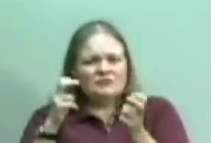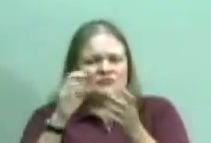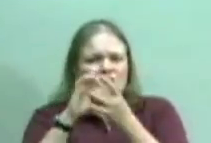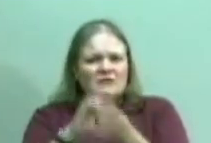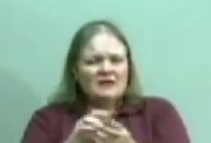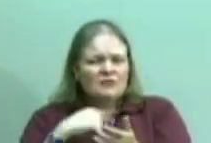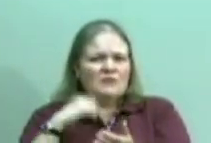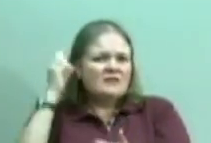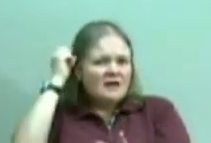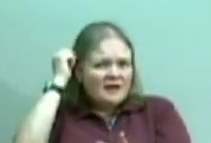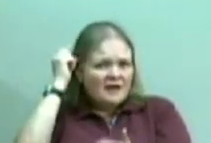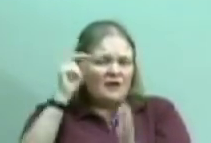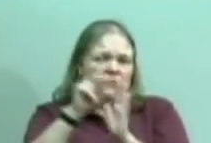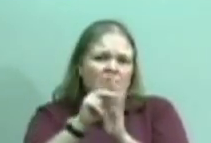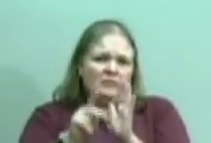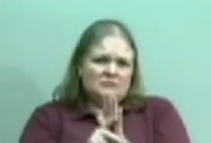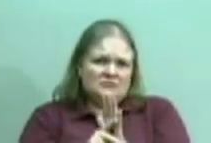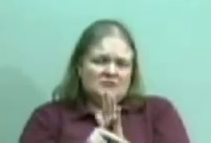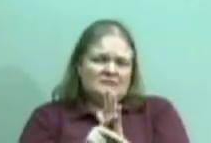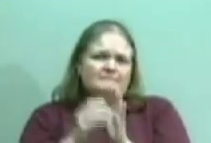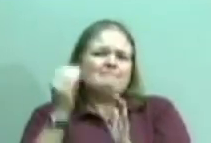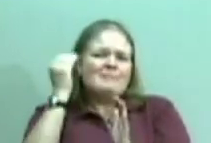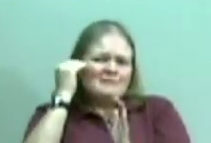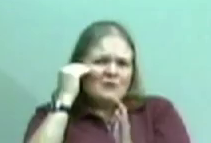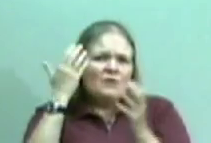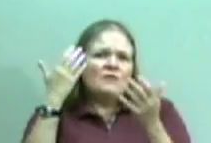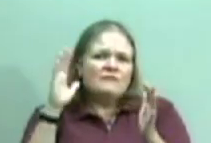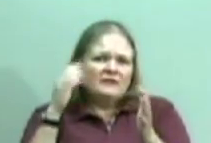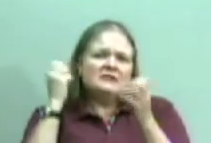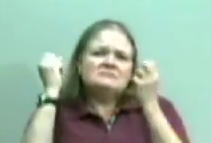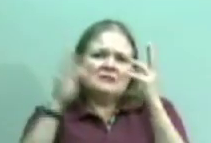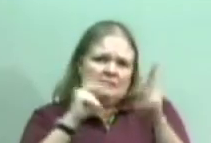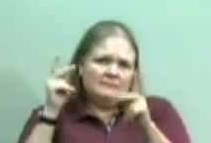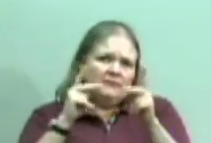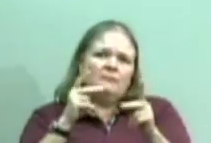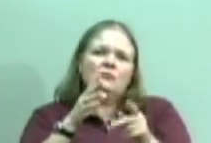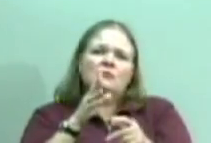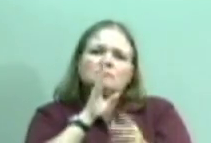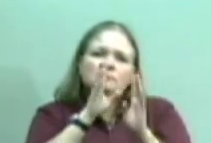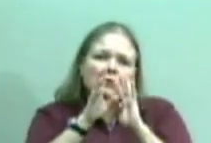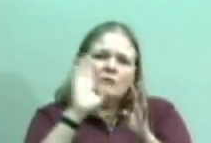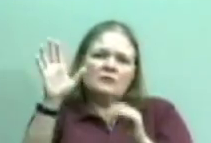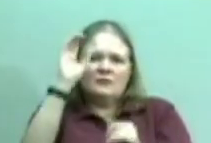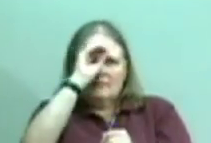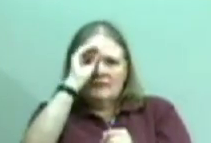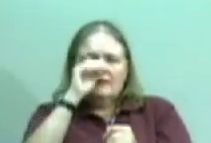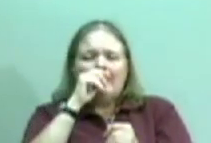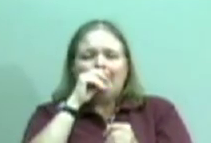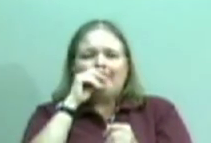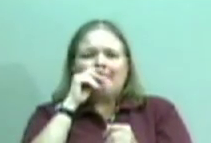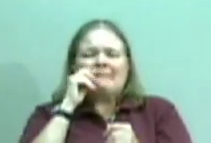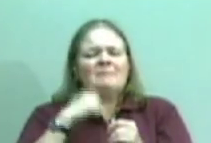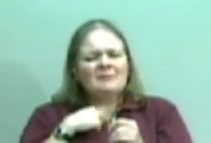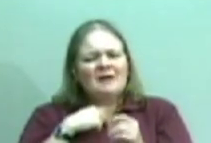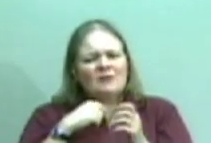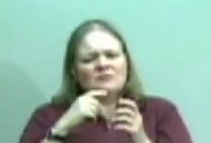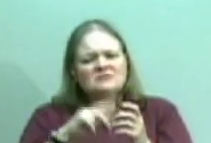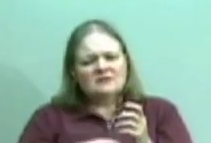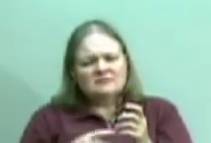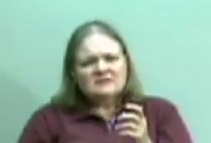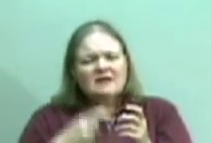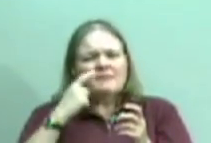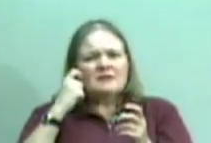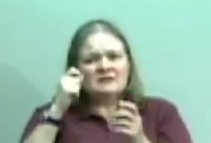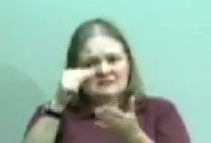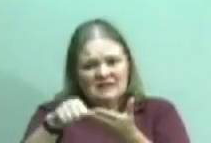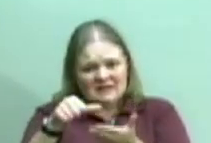it's been talked to death, but I was disappointed that the letter indicated that the person who brought it